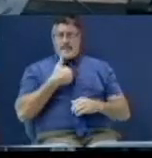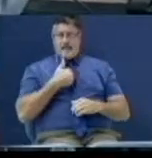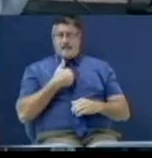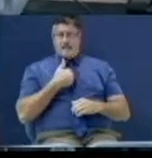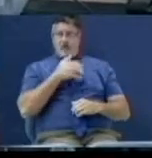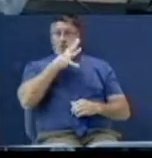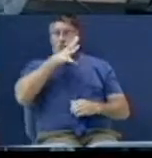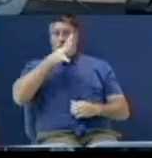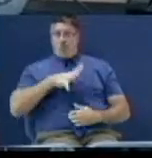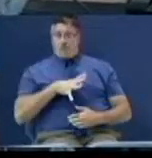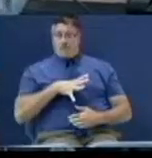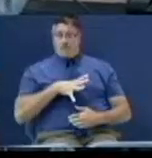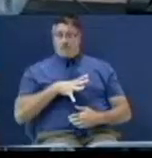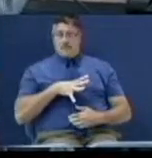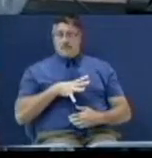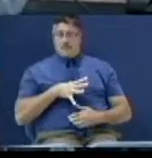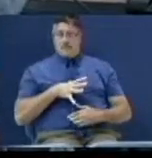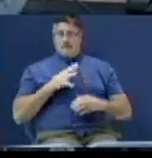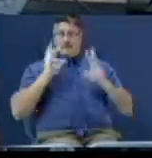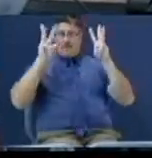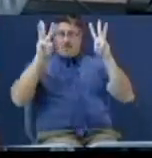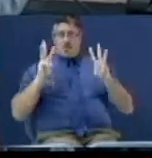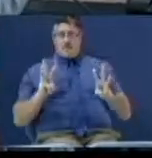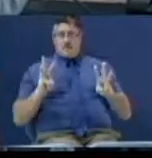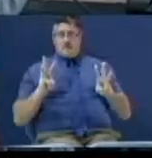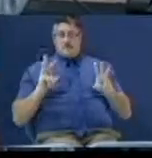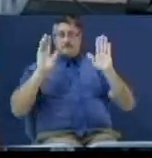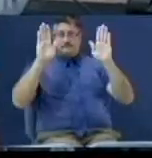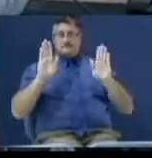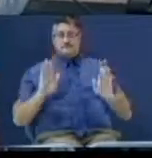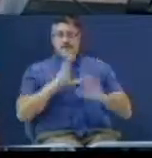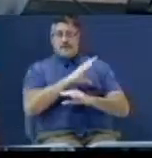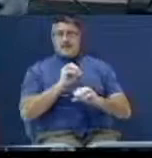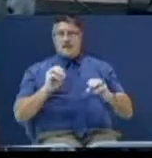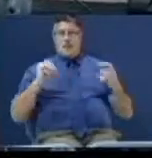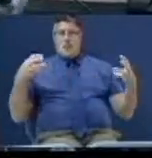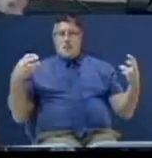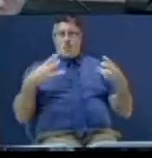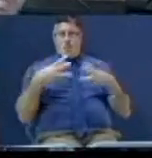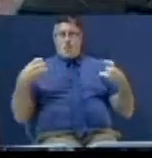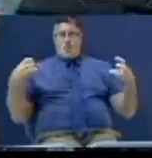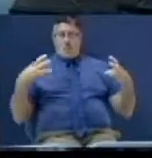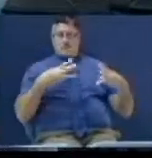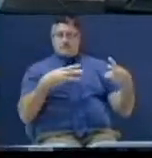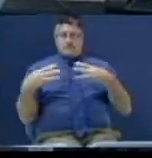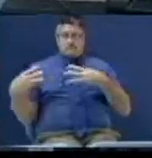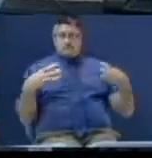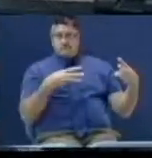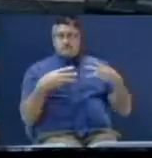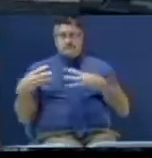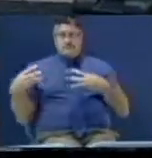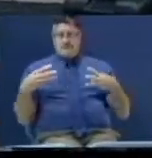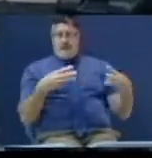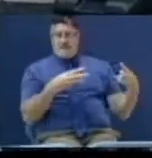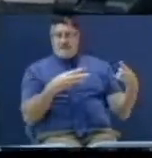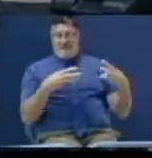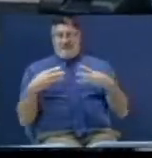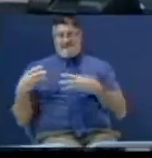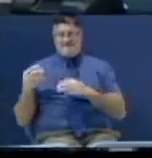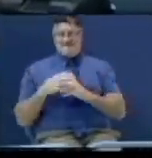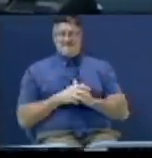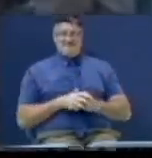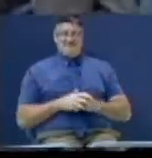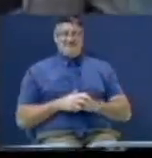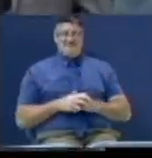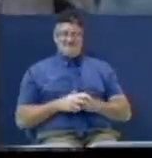woman, a wonder, and a war. And there was a war in heaven. Now, here's where I want to teach you something.